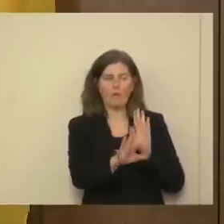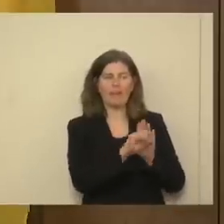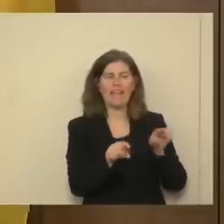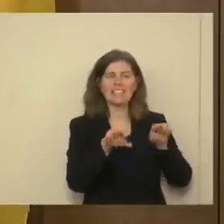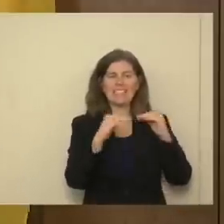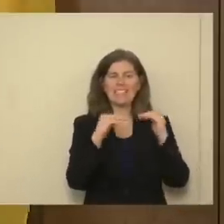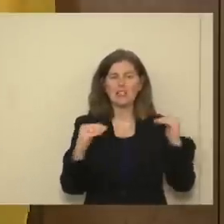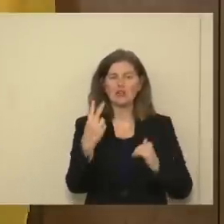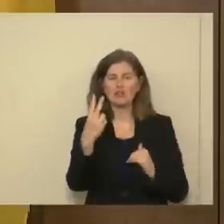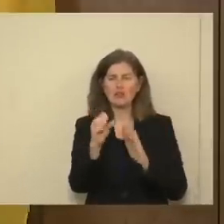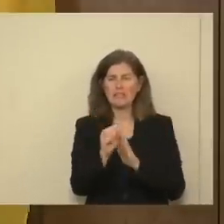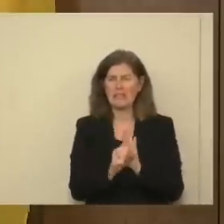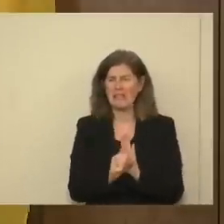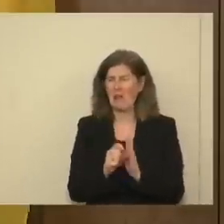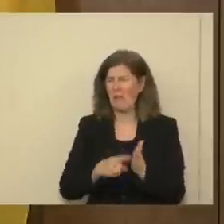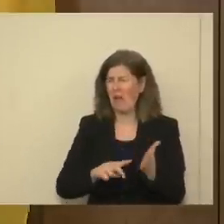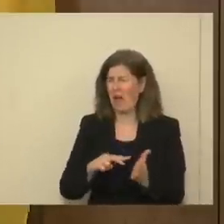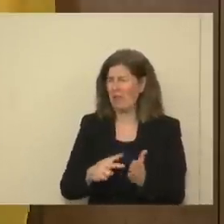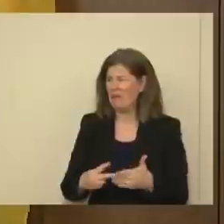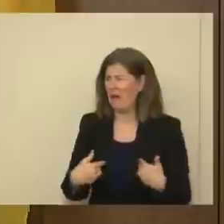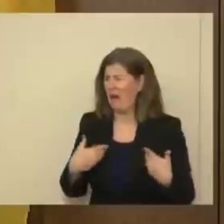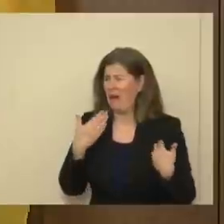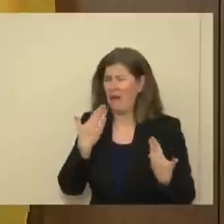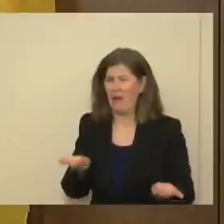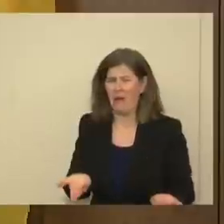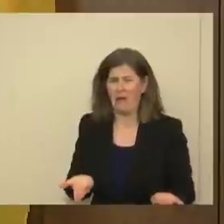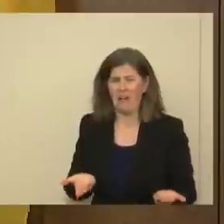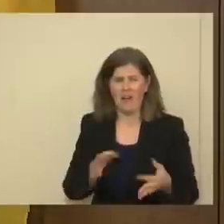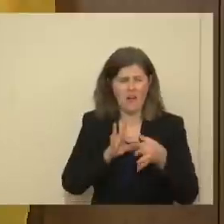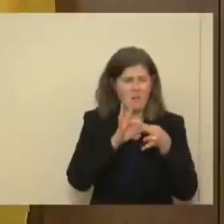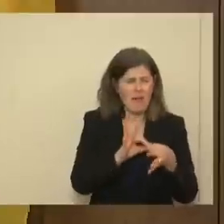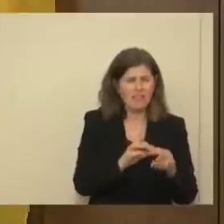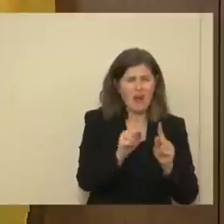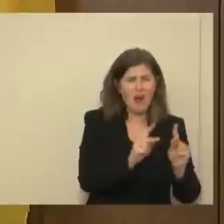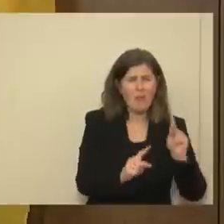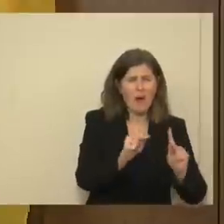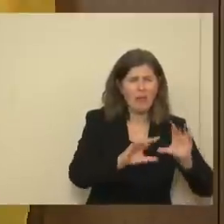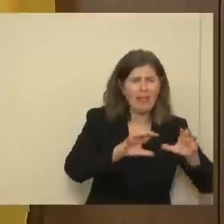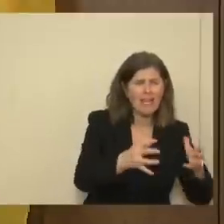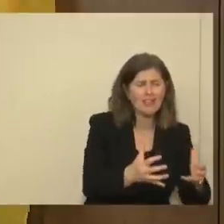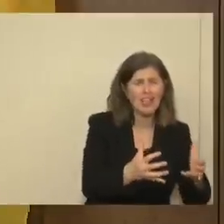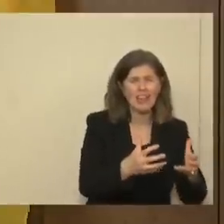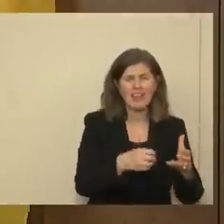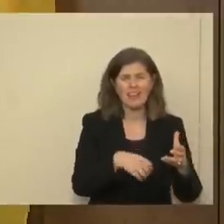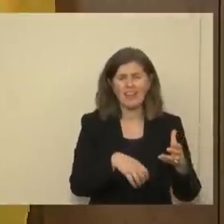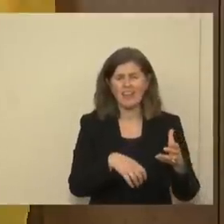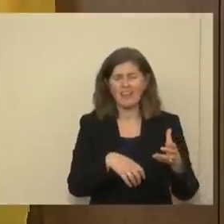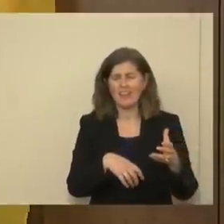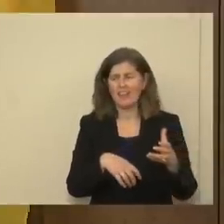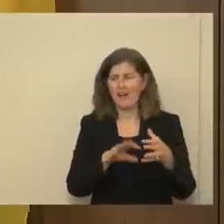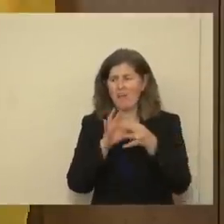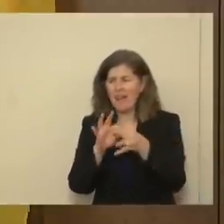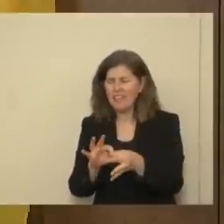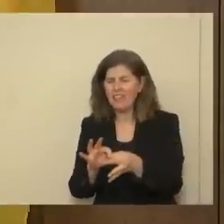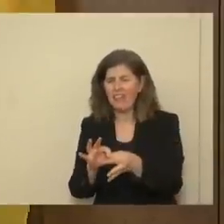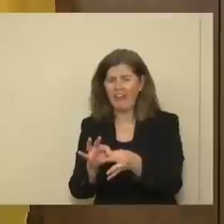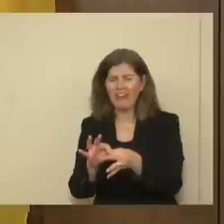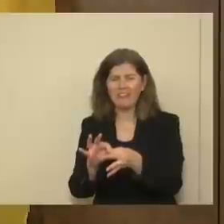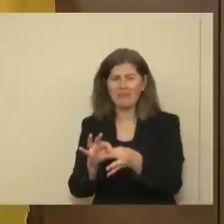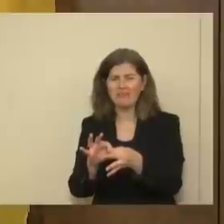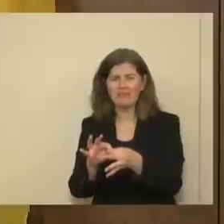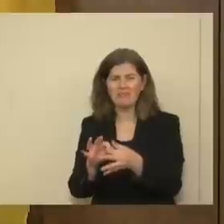state. I don't even know what that meant. Is it based on population? Is it based on